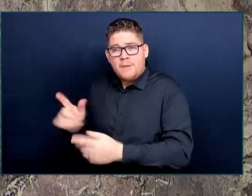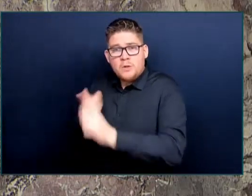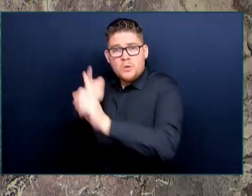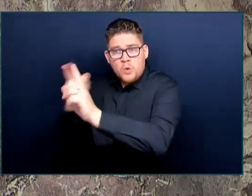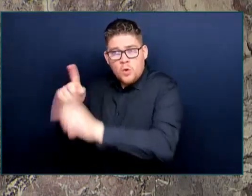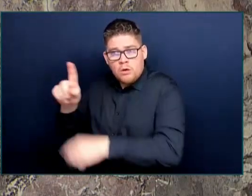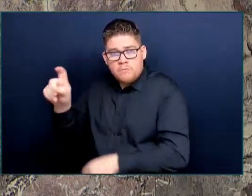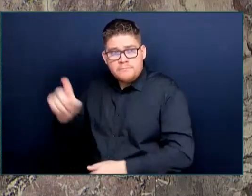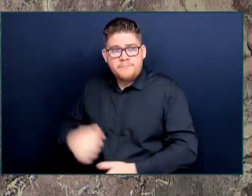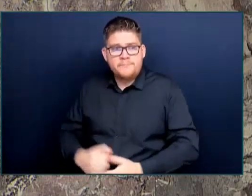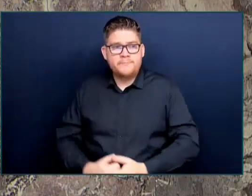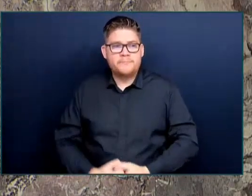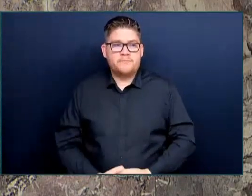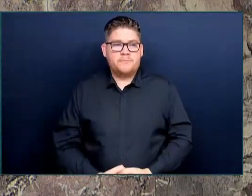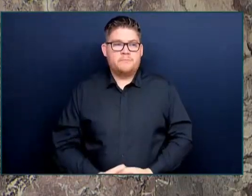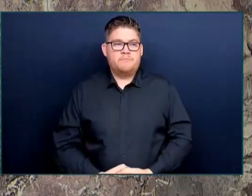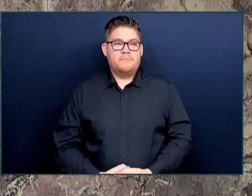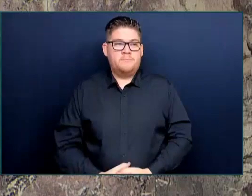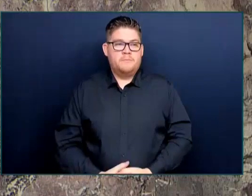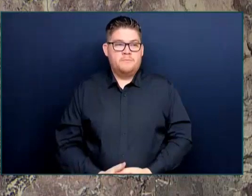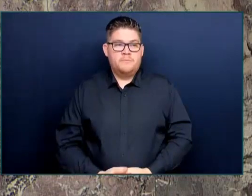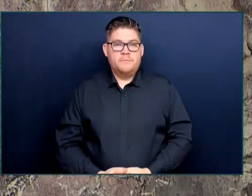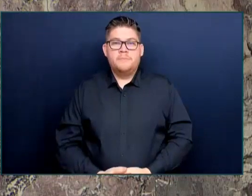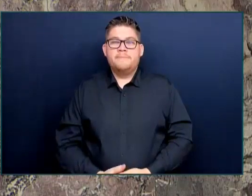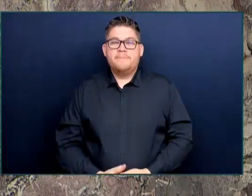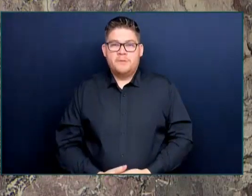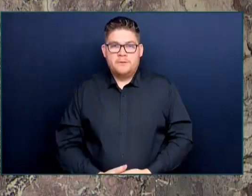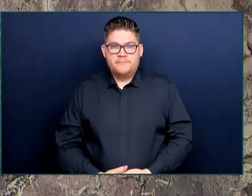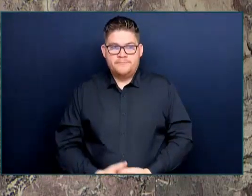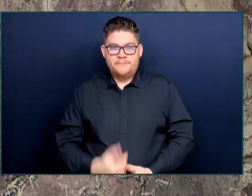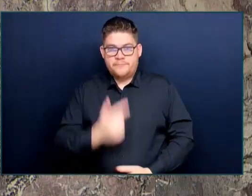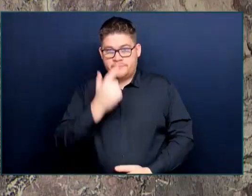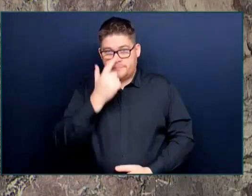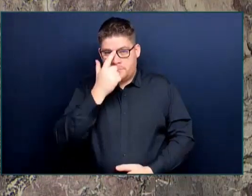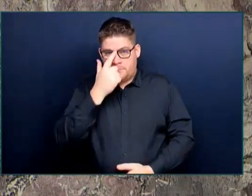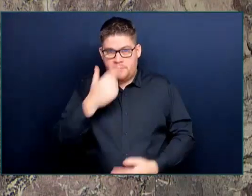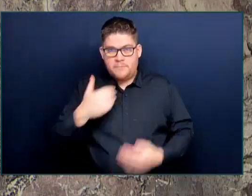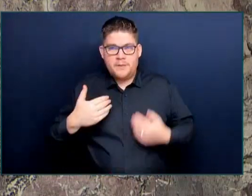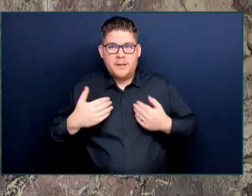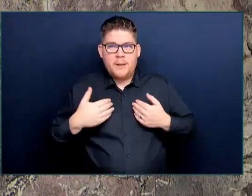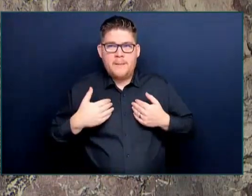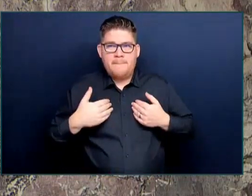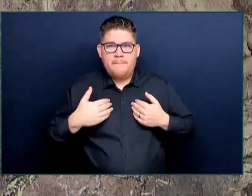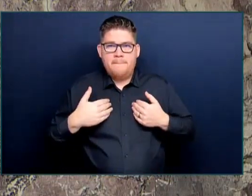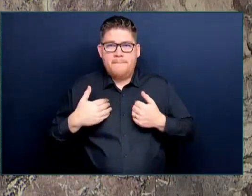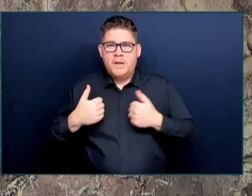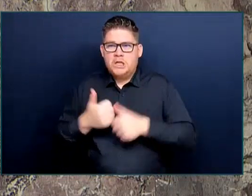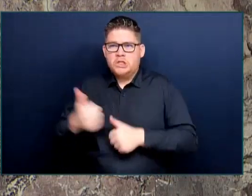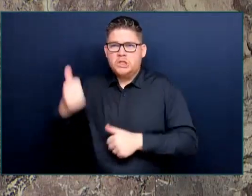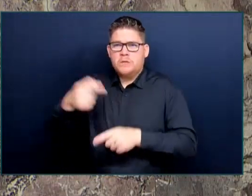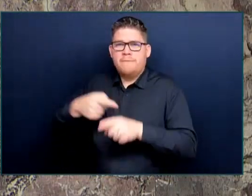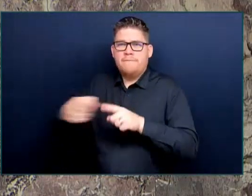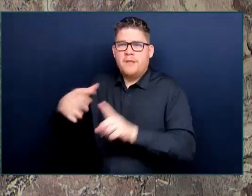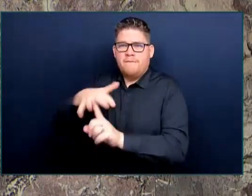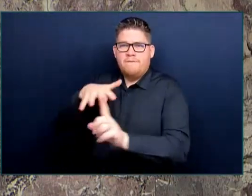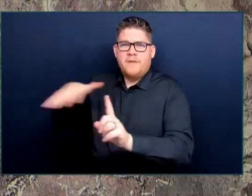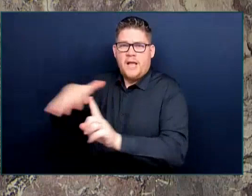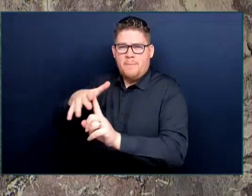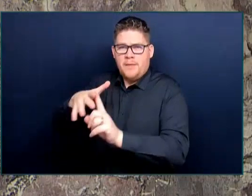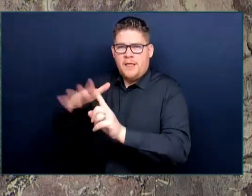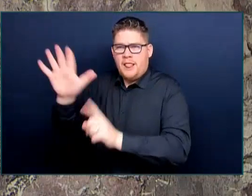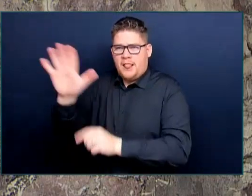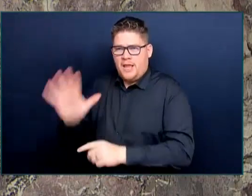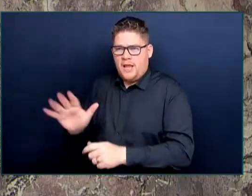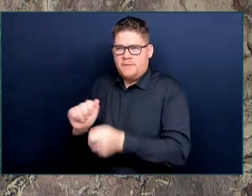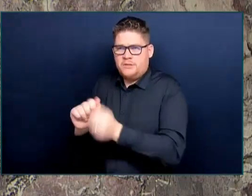Thank you very much, Honourable Speaker, and thank you to the Member for the question. I appreciate the Member's passion for meeting climate goals, but I